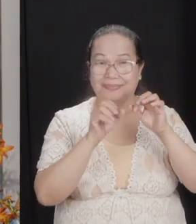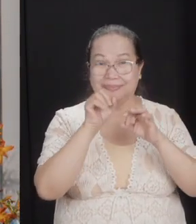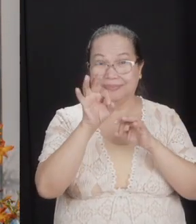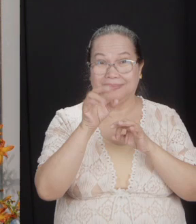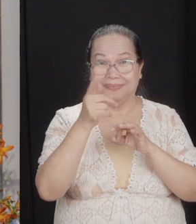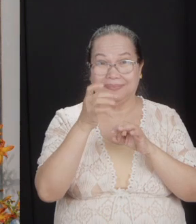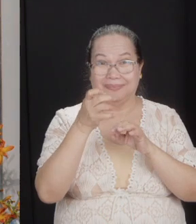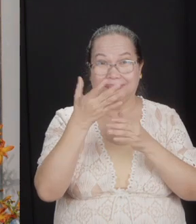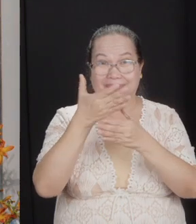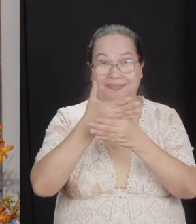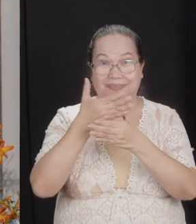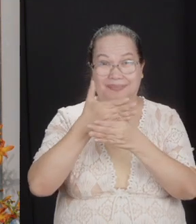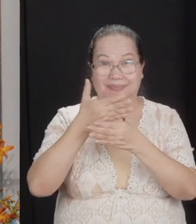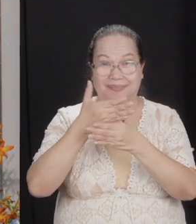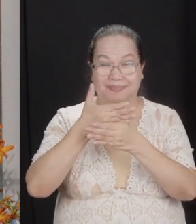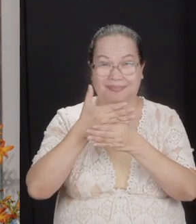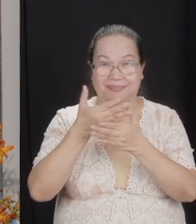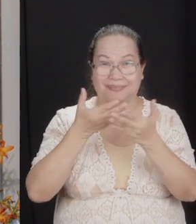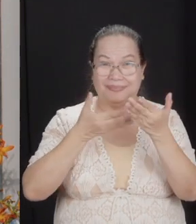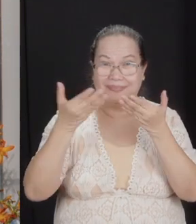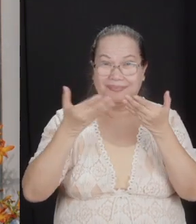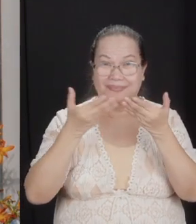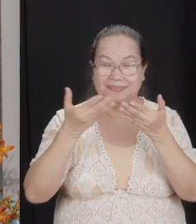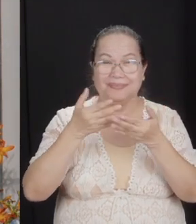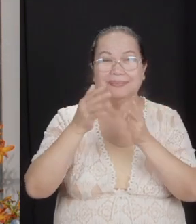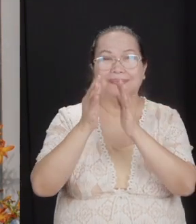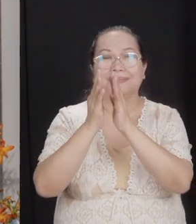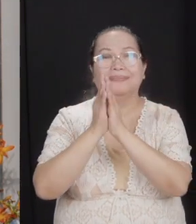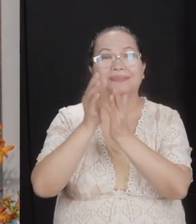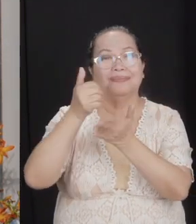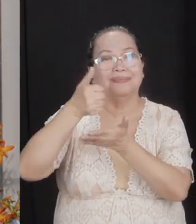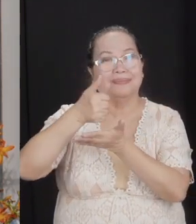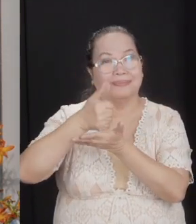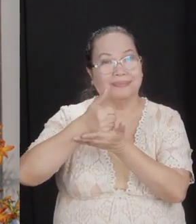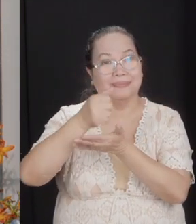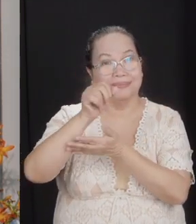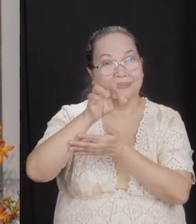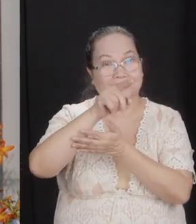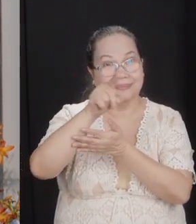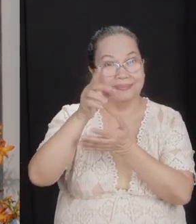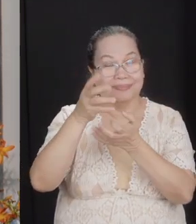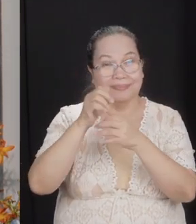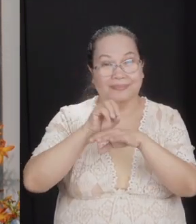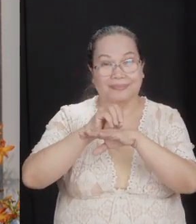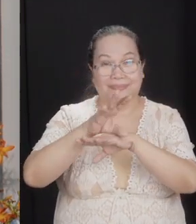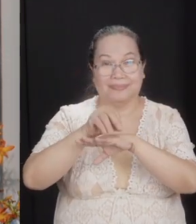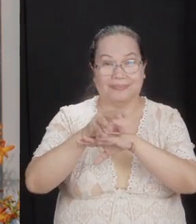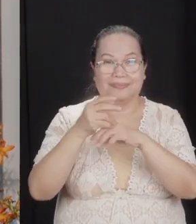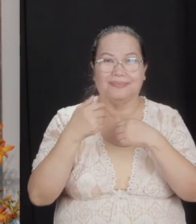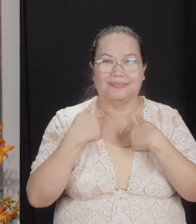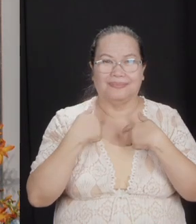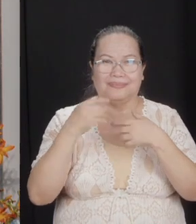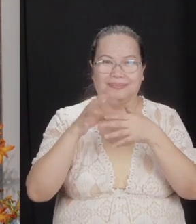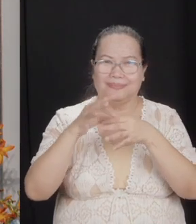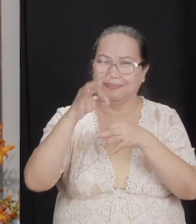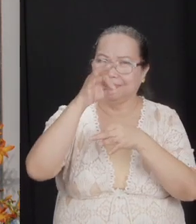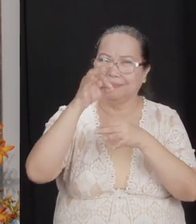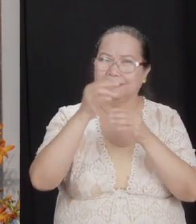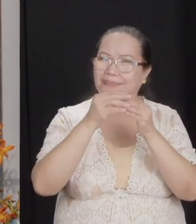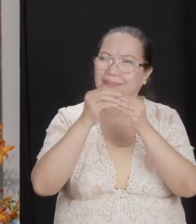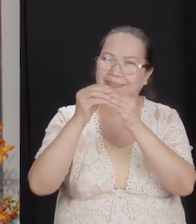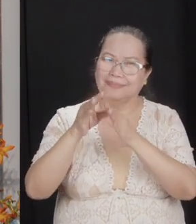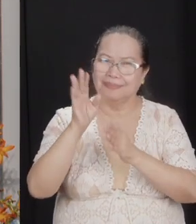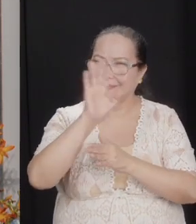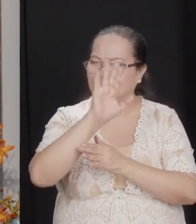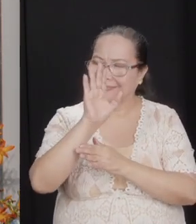you want intervention, then ask for help. If you want advice, there are spiritual leaders here. But let's